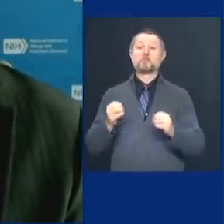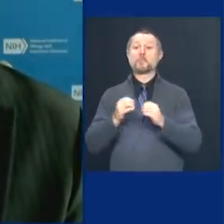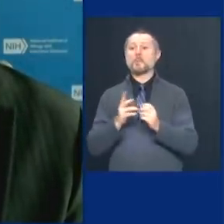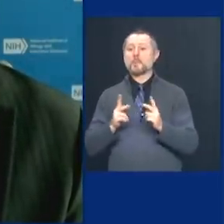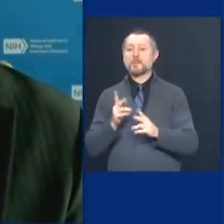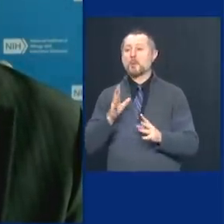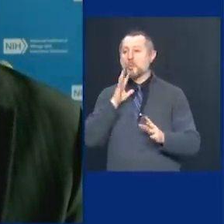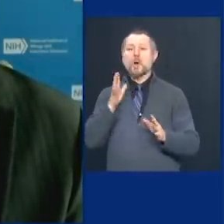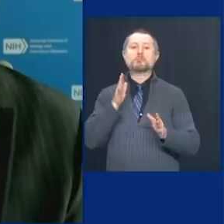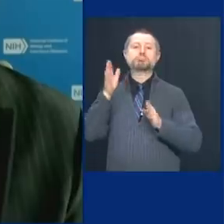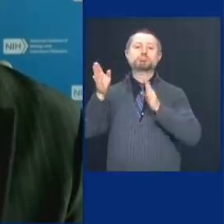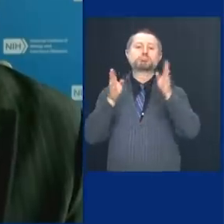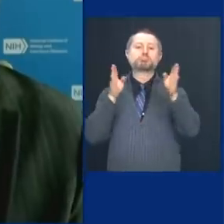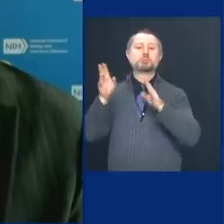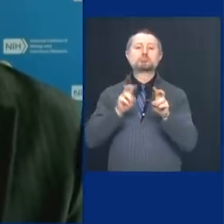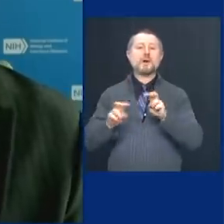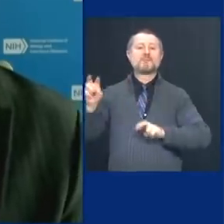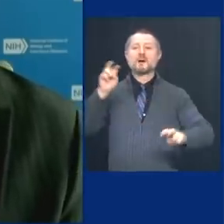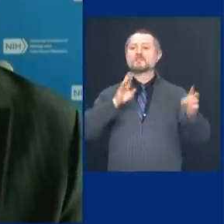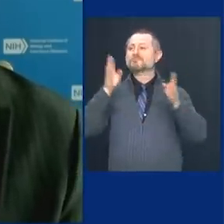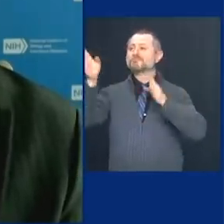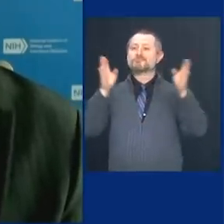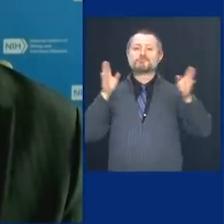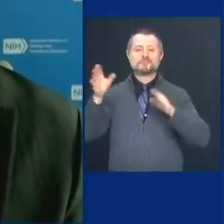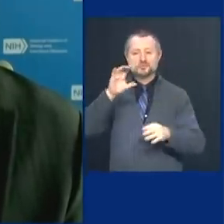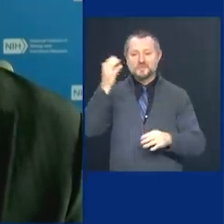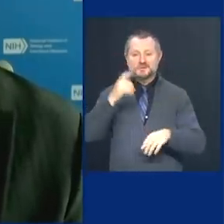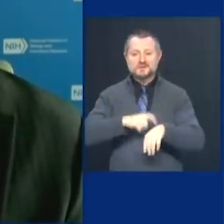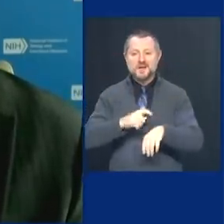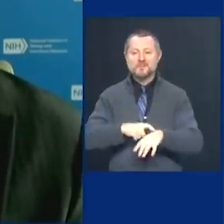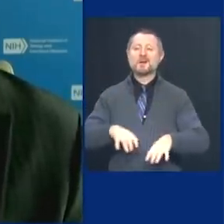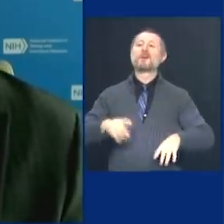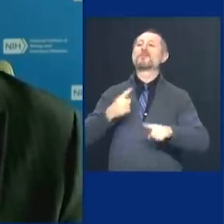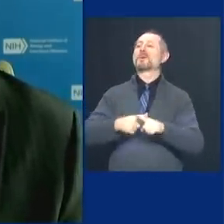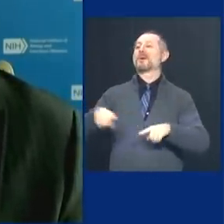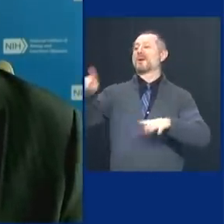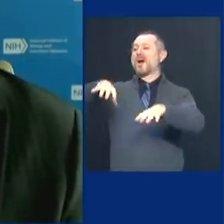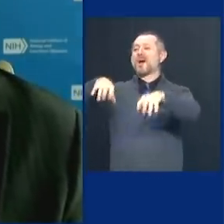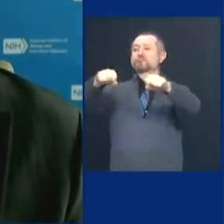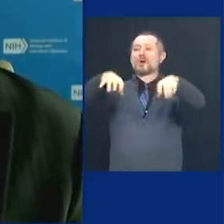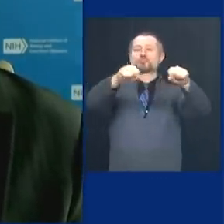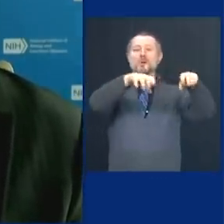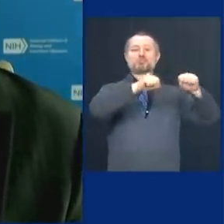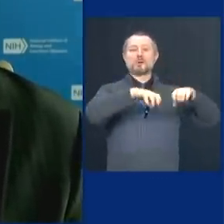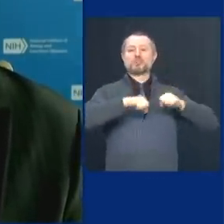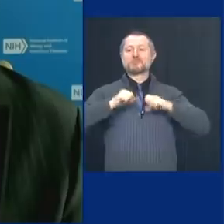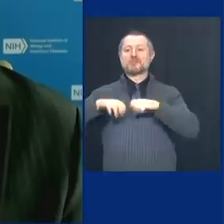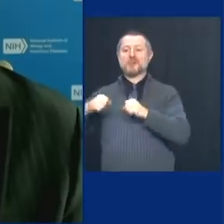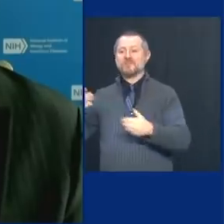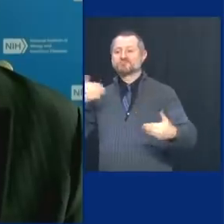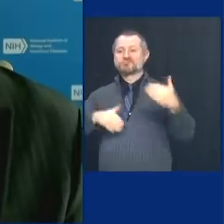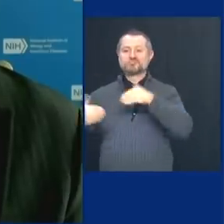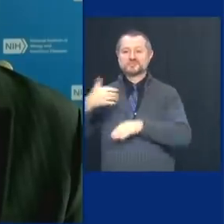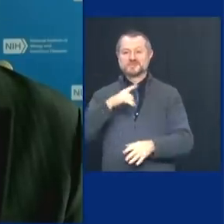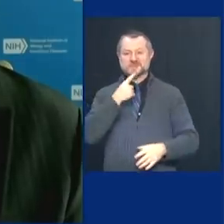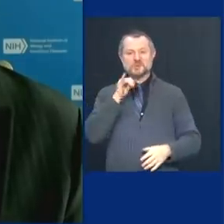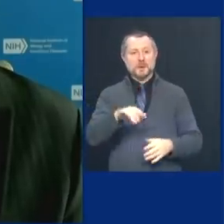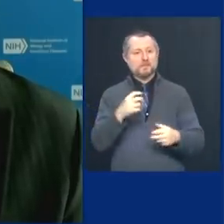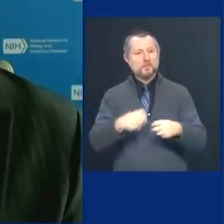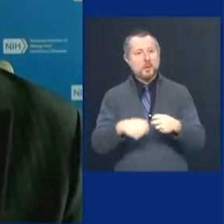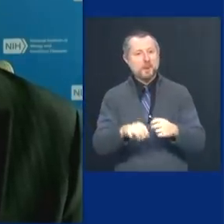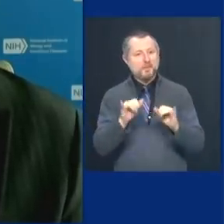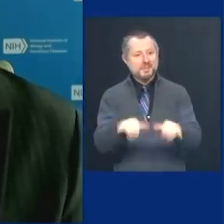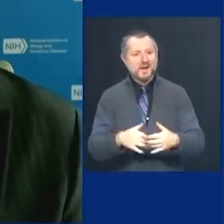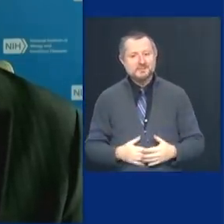family and friends gatherings that you accurately said are an issue. So if those two